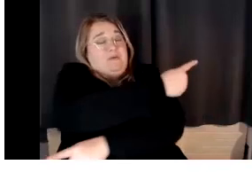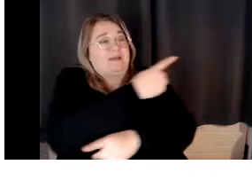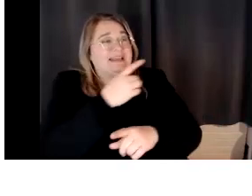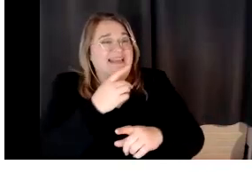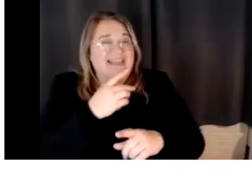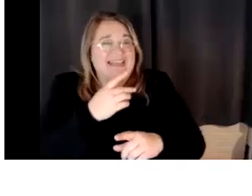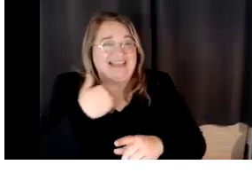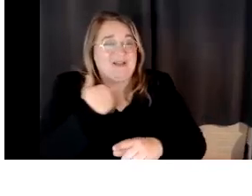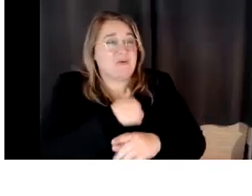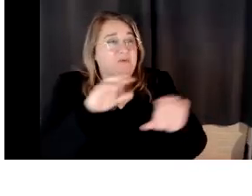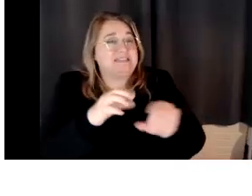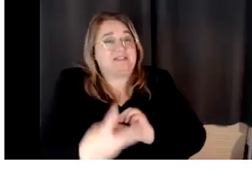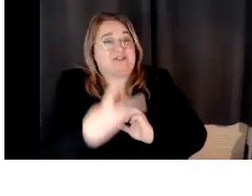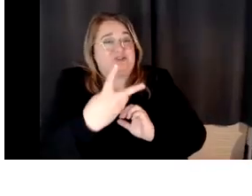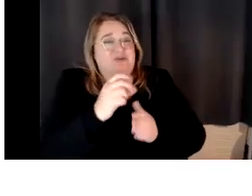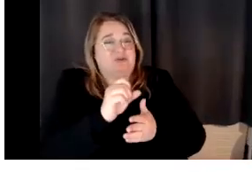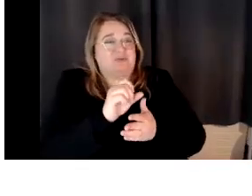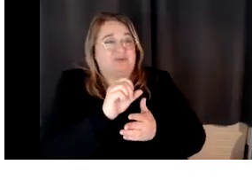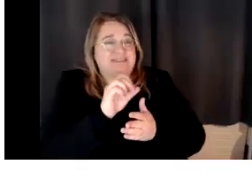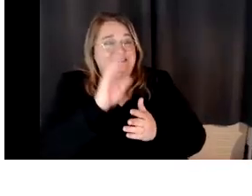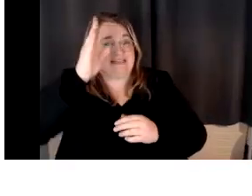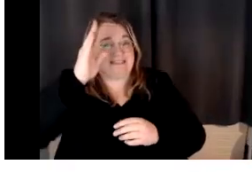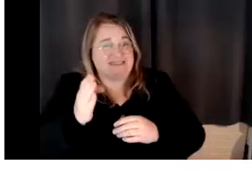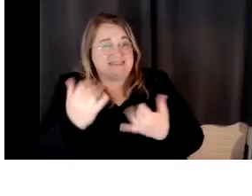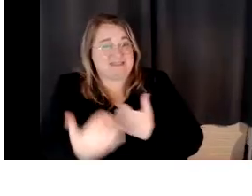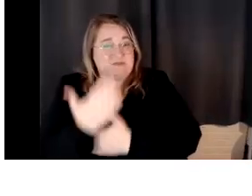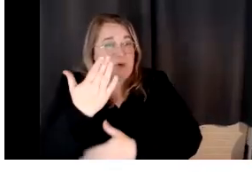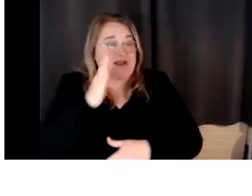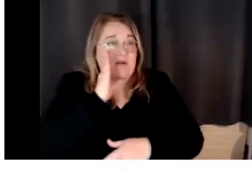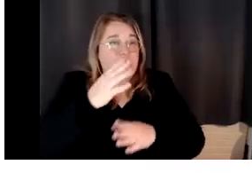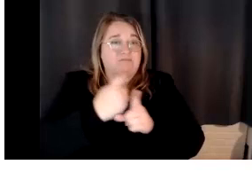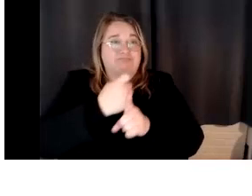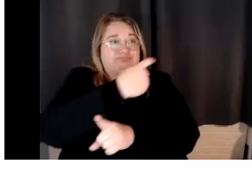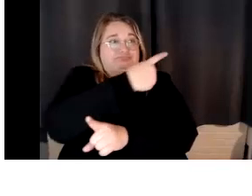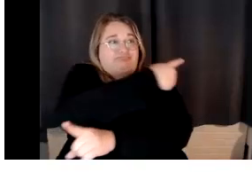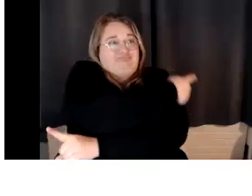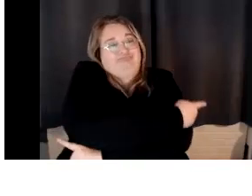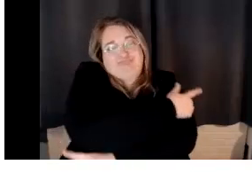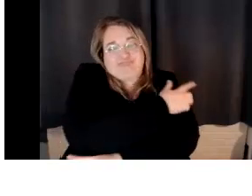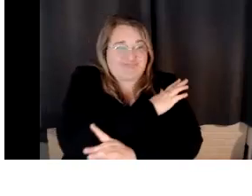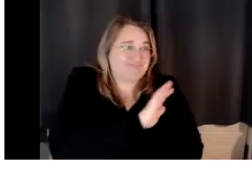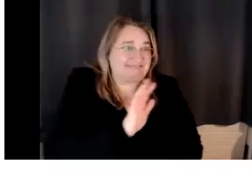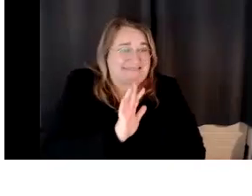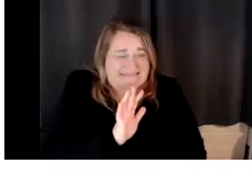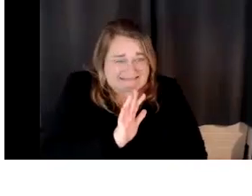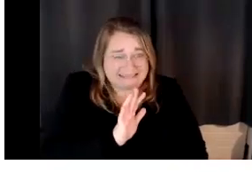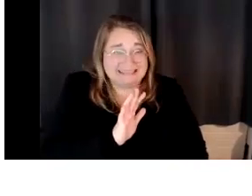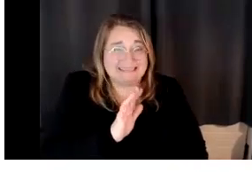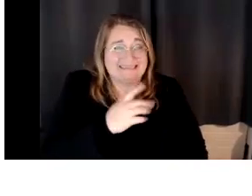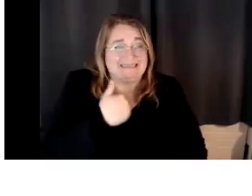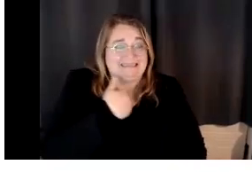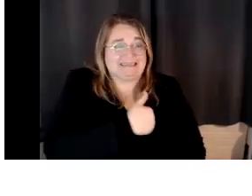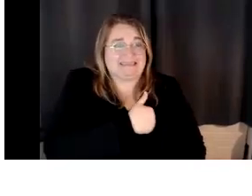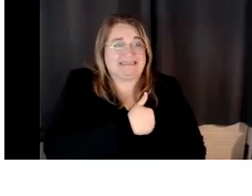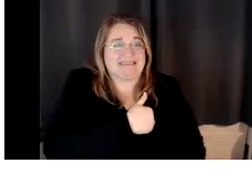this morning on that. This is a tall, this is going to take us like a totally different morning. Yeah. Yeah. We spent through, yeah, spent a lot. Yeah.